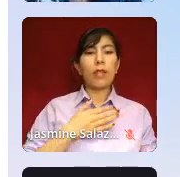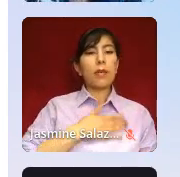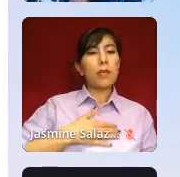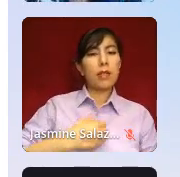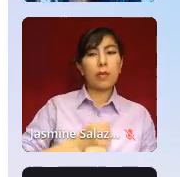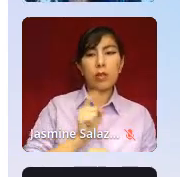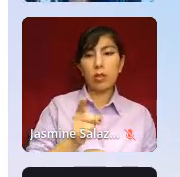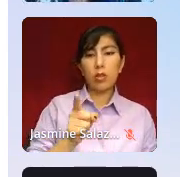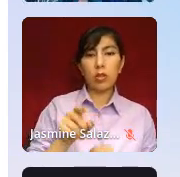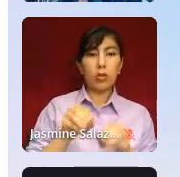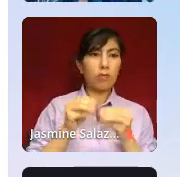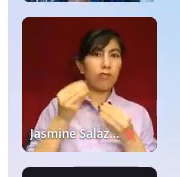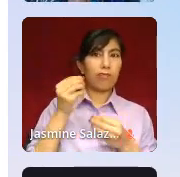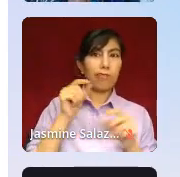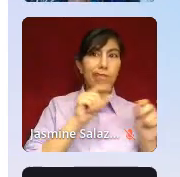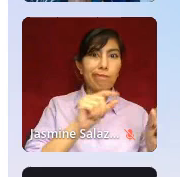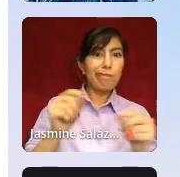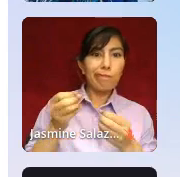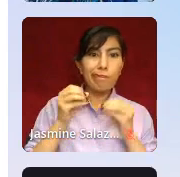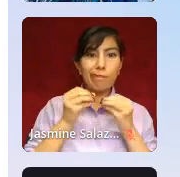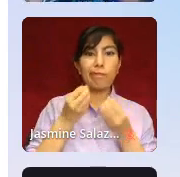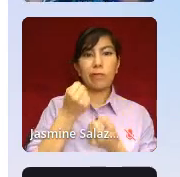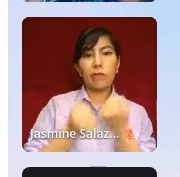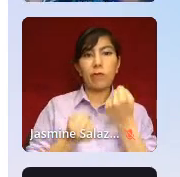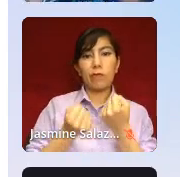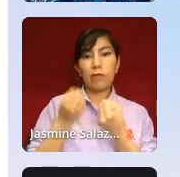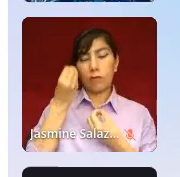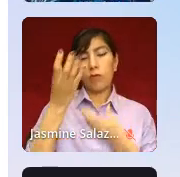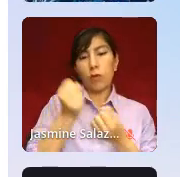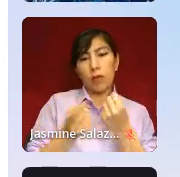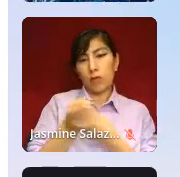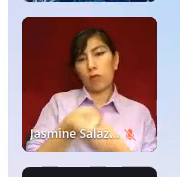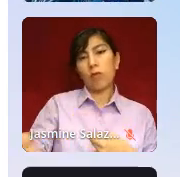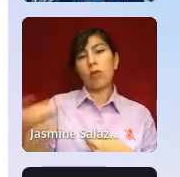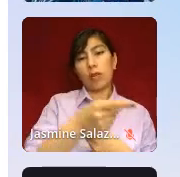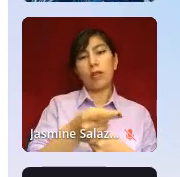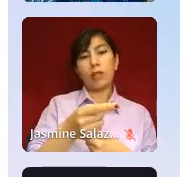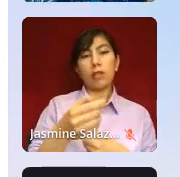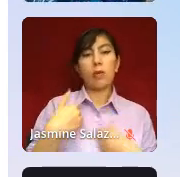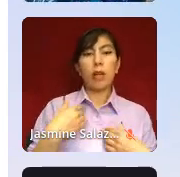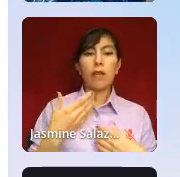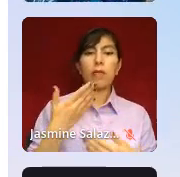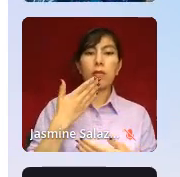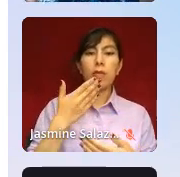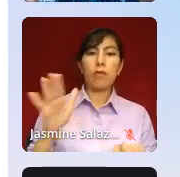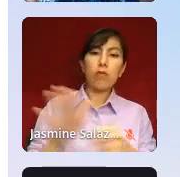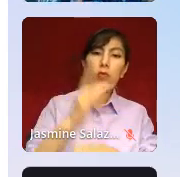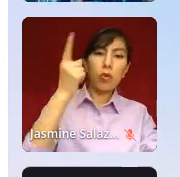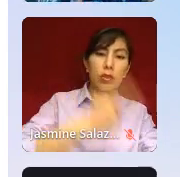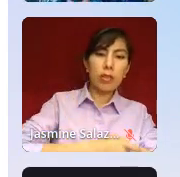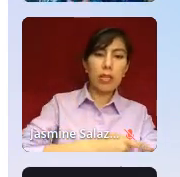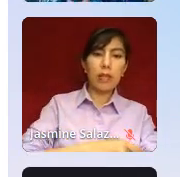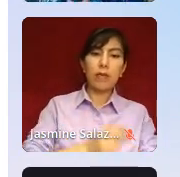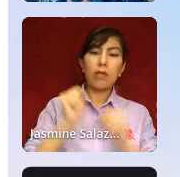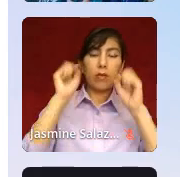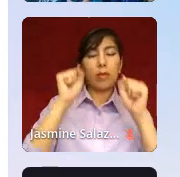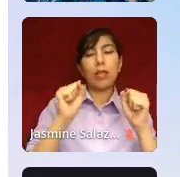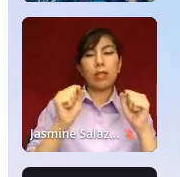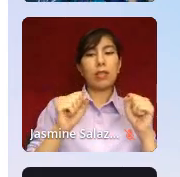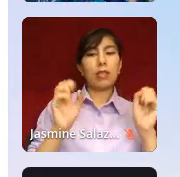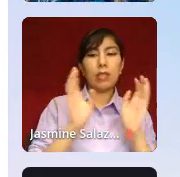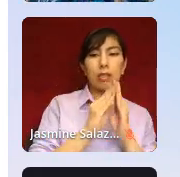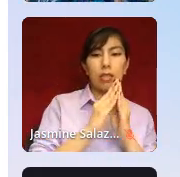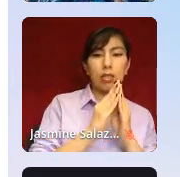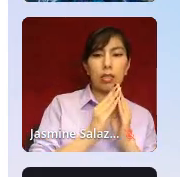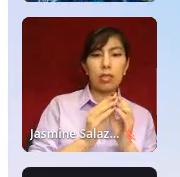spread the word about the summit. It's not too late. We have a full day of wonderful sessions and awesome